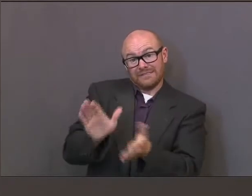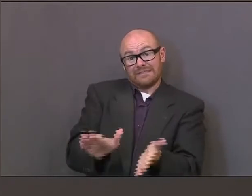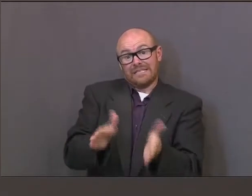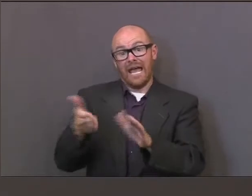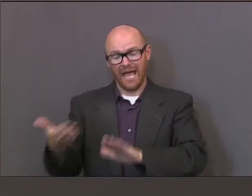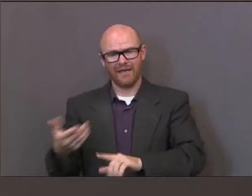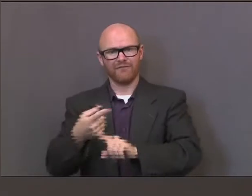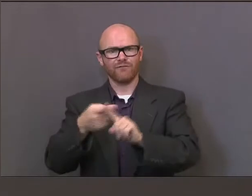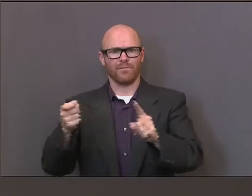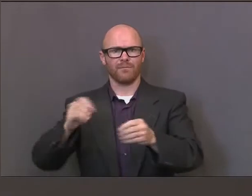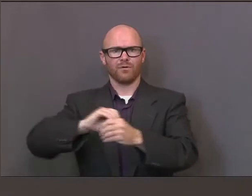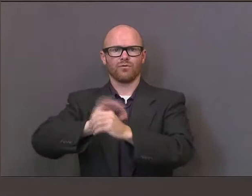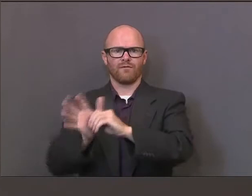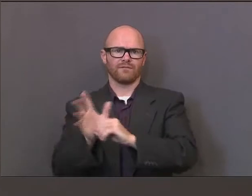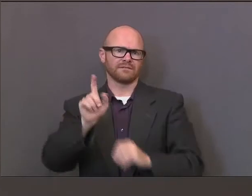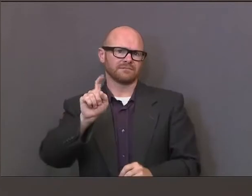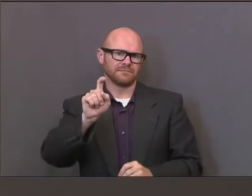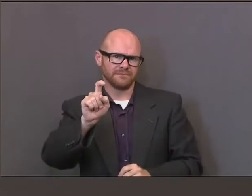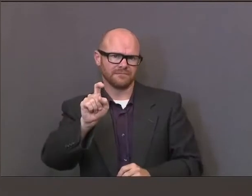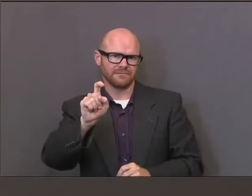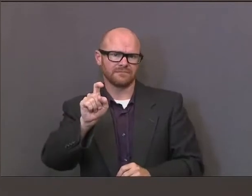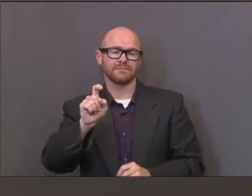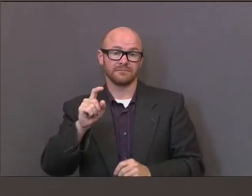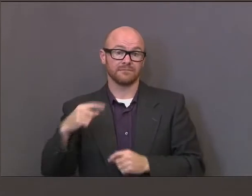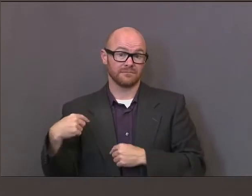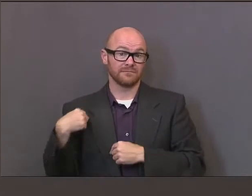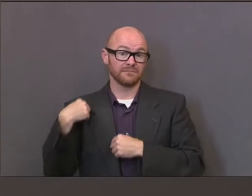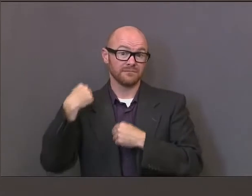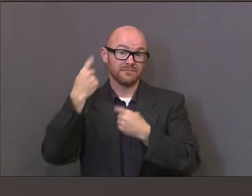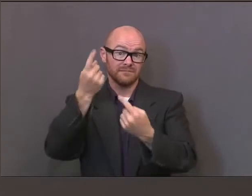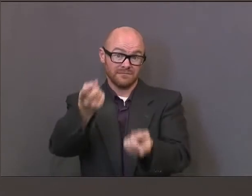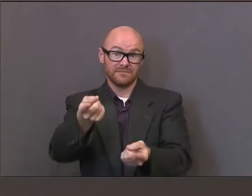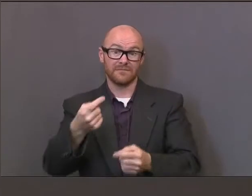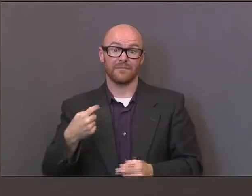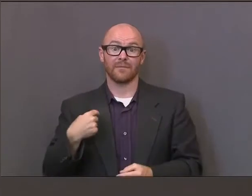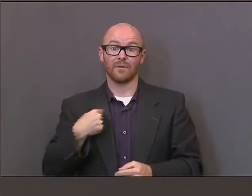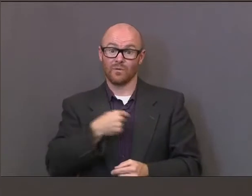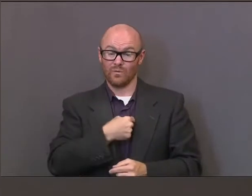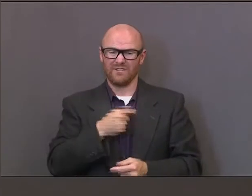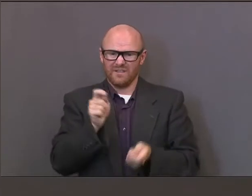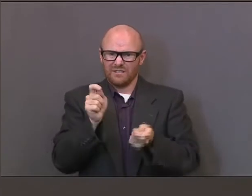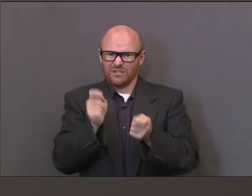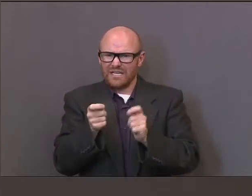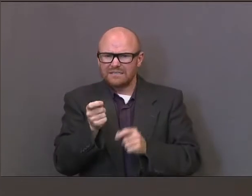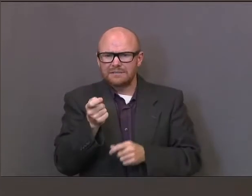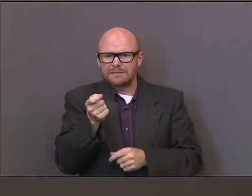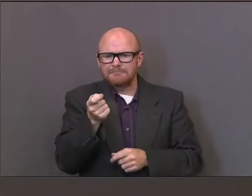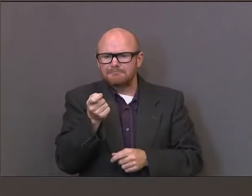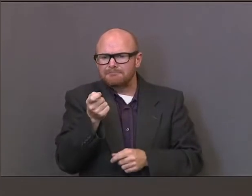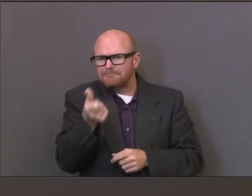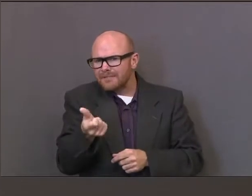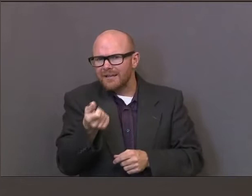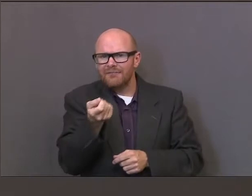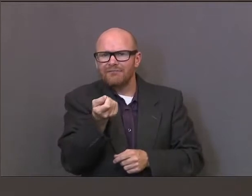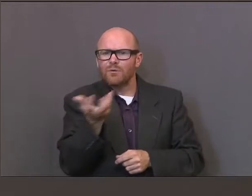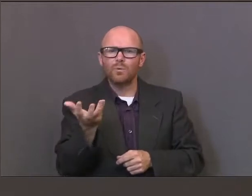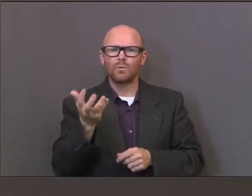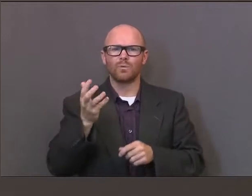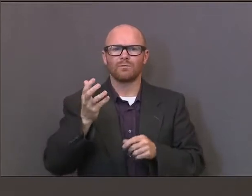appropriately part of the cause of death. And thus far, we have, as I said, had to change very few and are